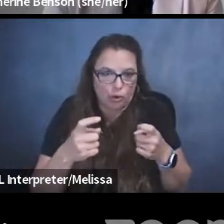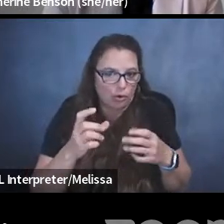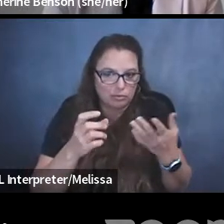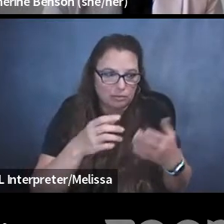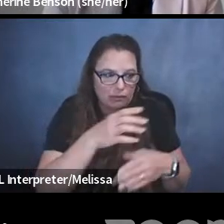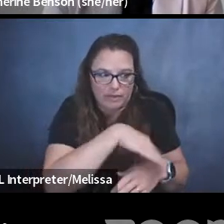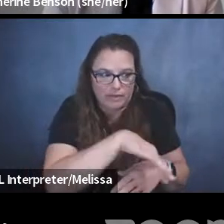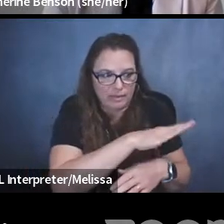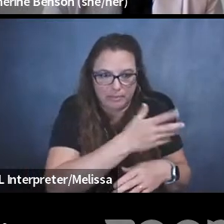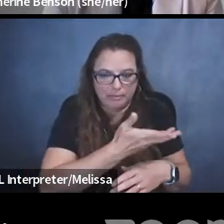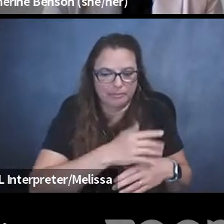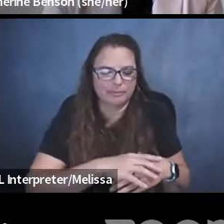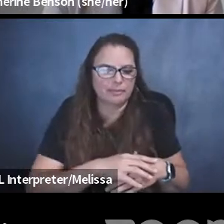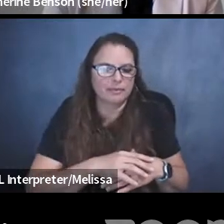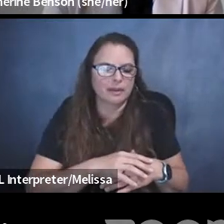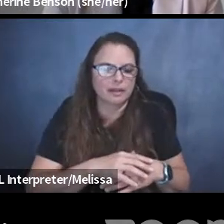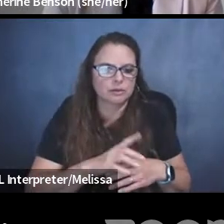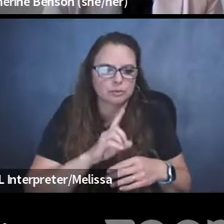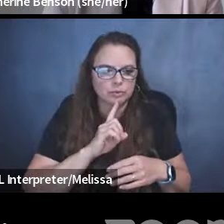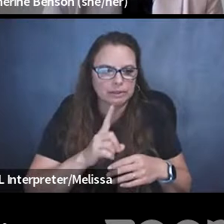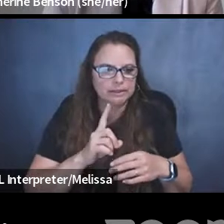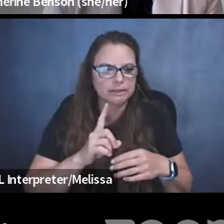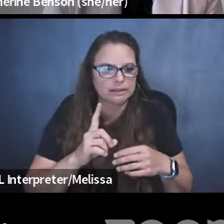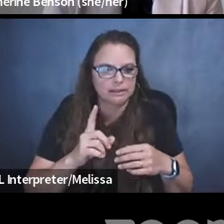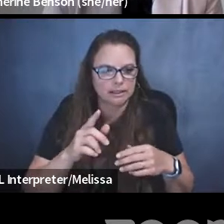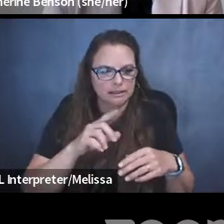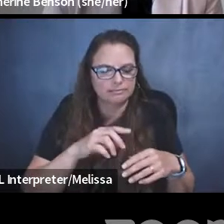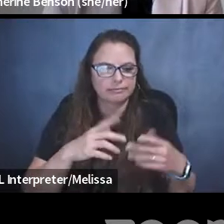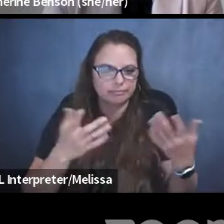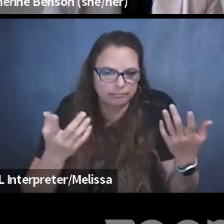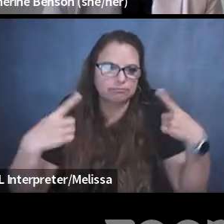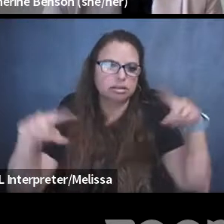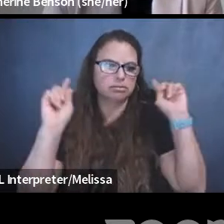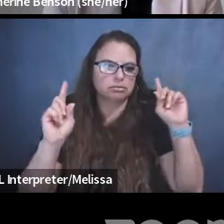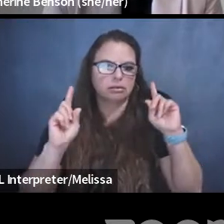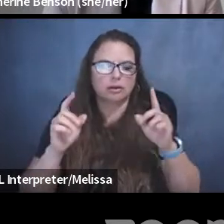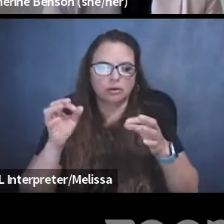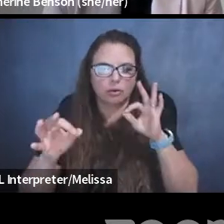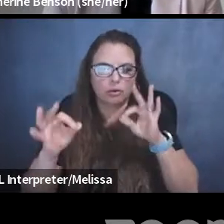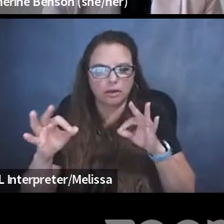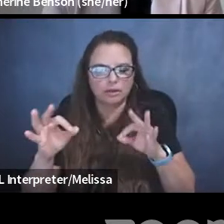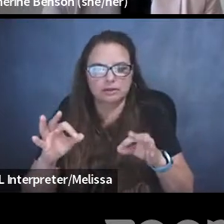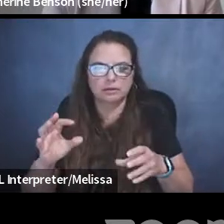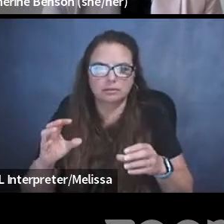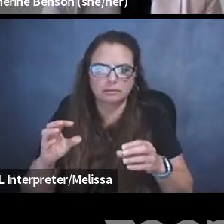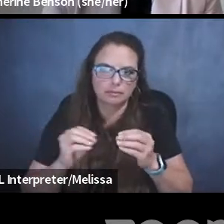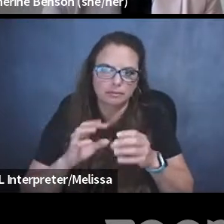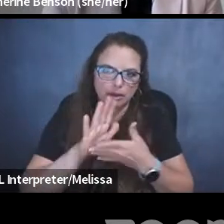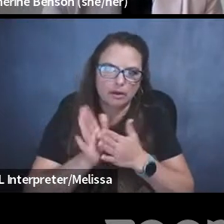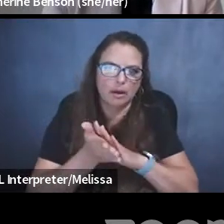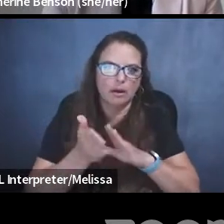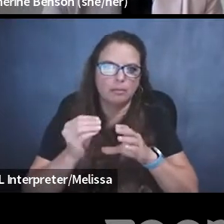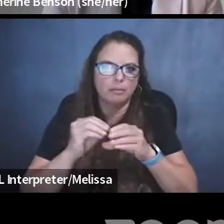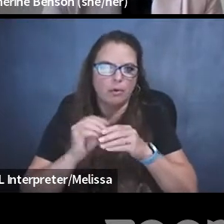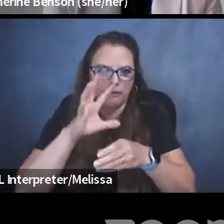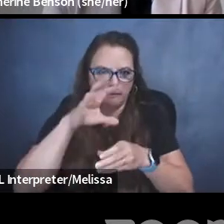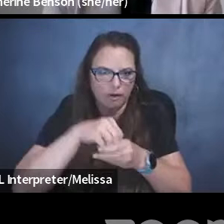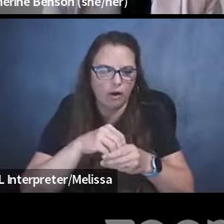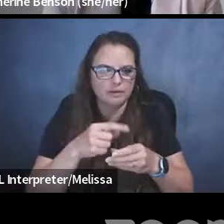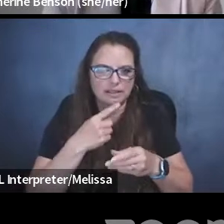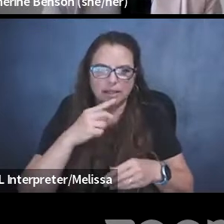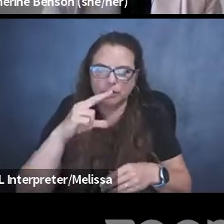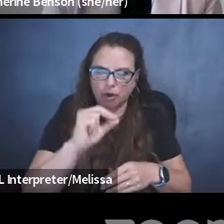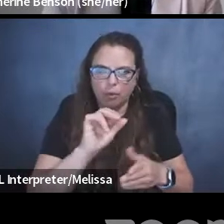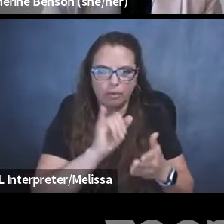You know, it's just, it's about time that courts got more involved and said, no, this is not okay, and